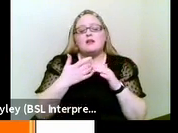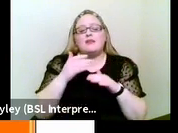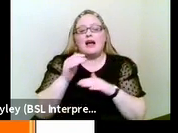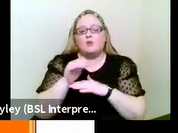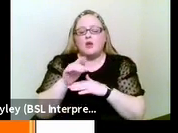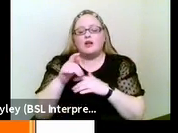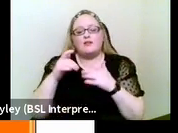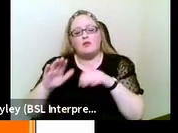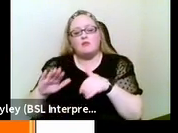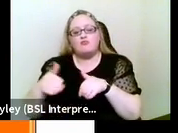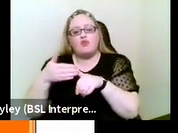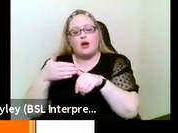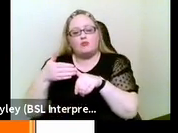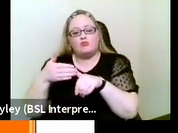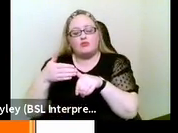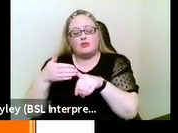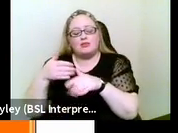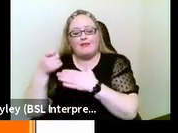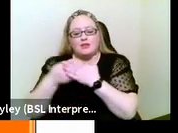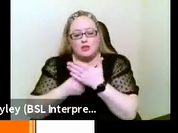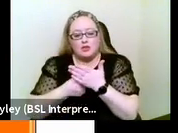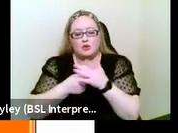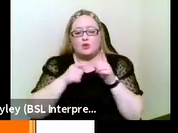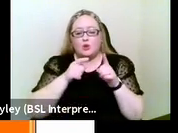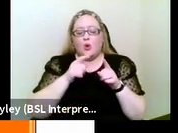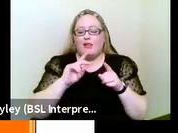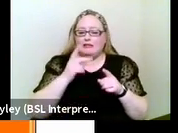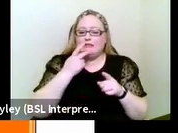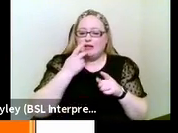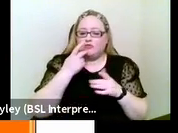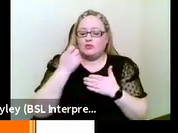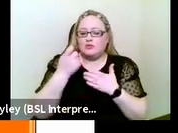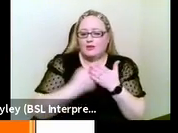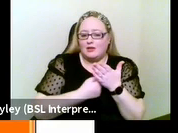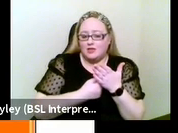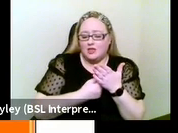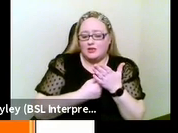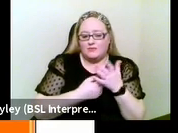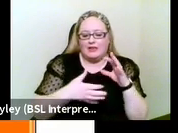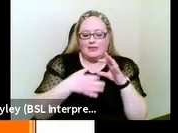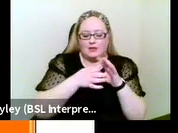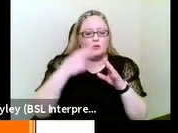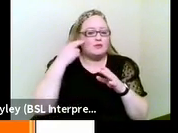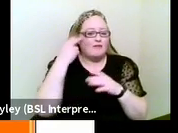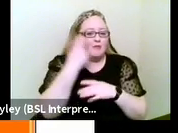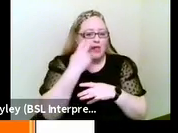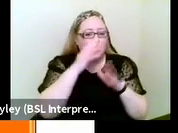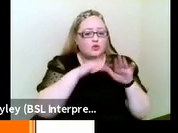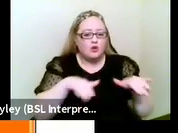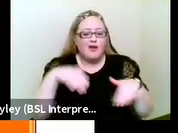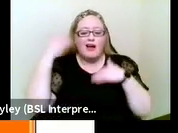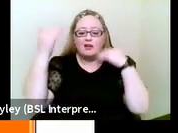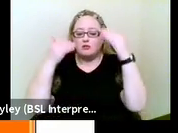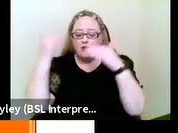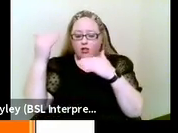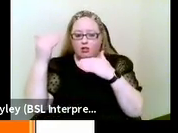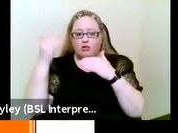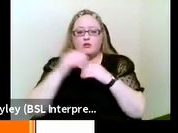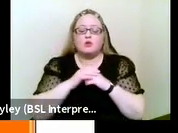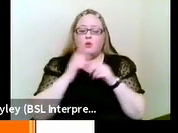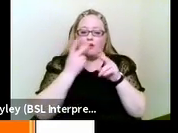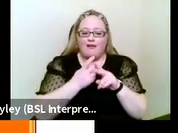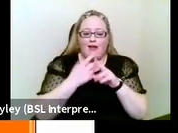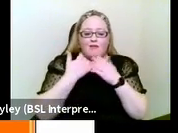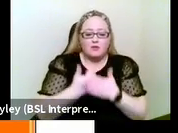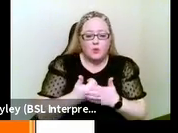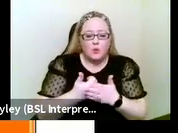secondary legislation and policy guidance relevant to deafblind children and adults. So we have the care and support assessment